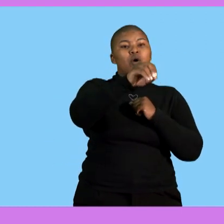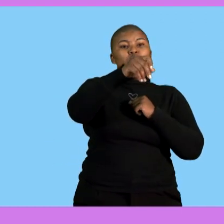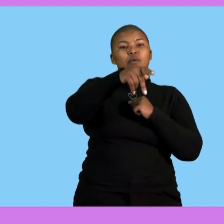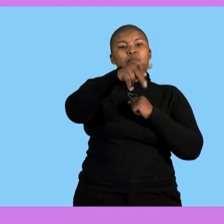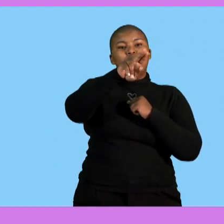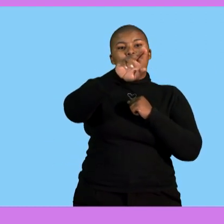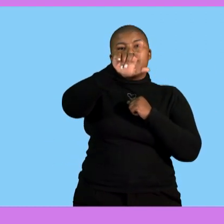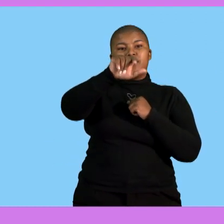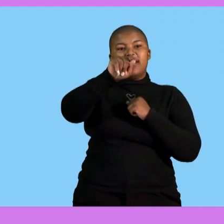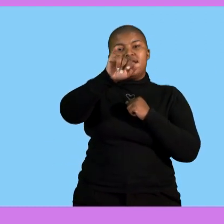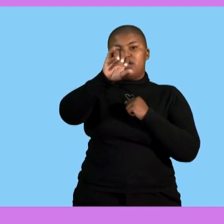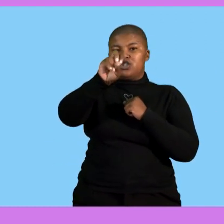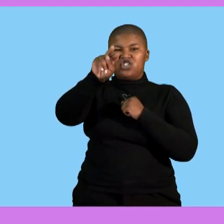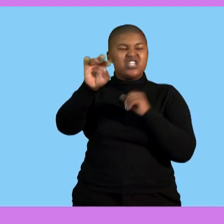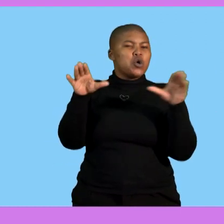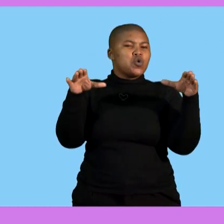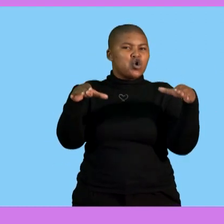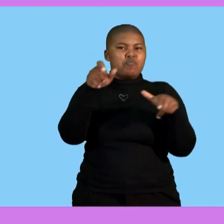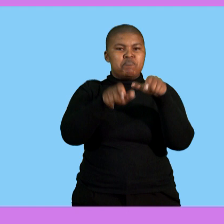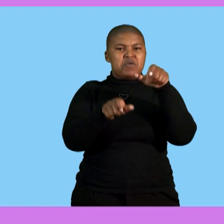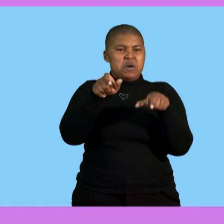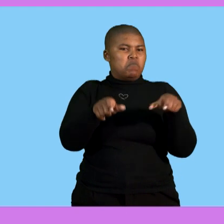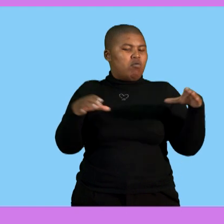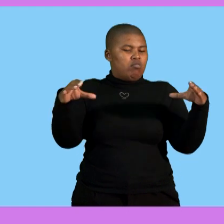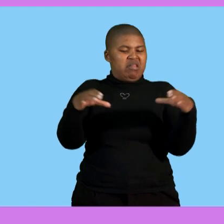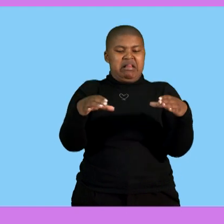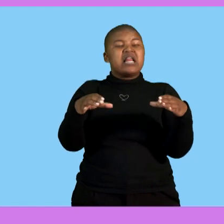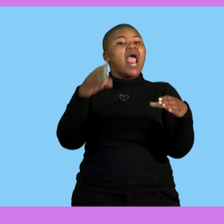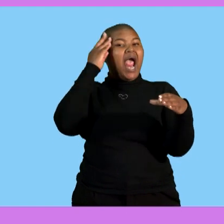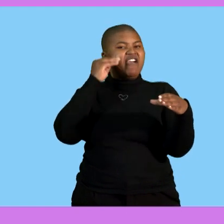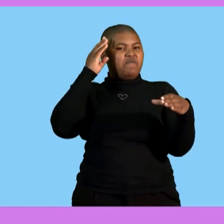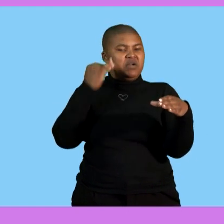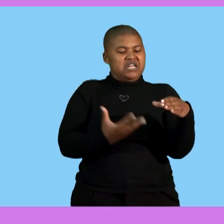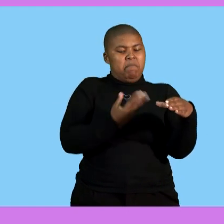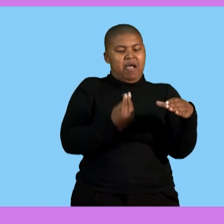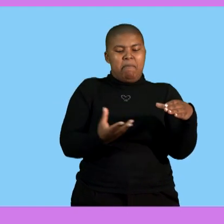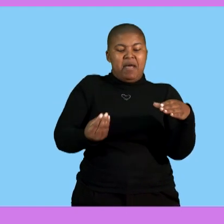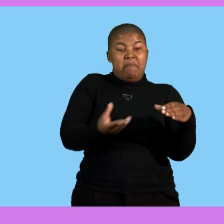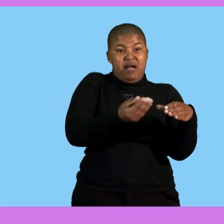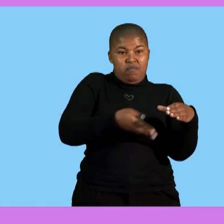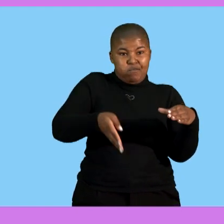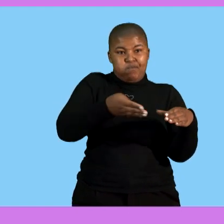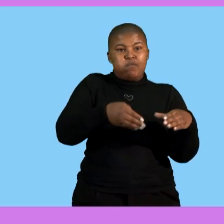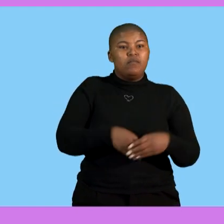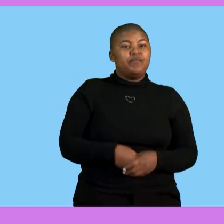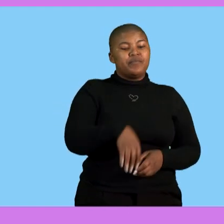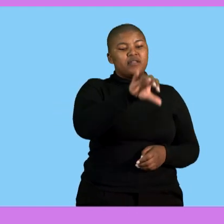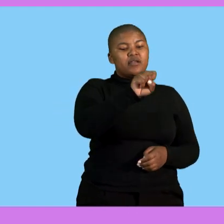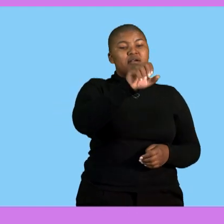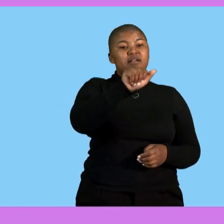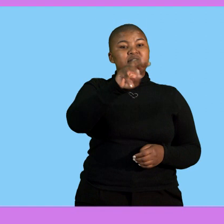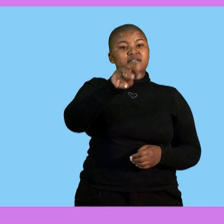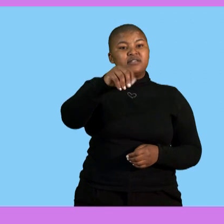Population, it could be group of people from which the data will be collected. We have sample. It will be